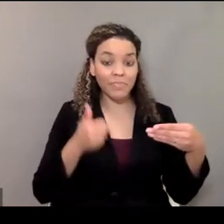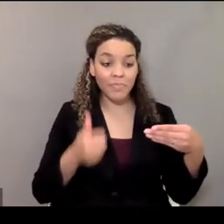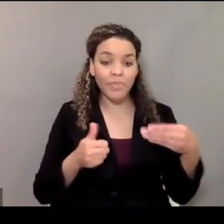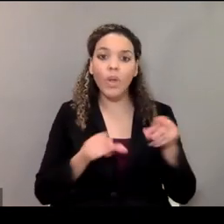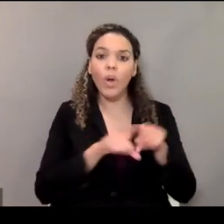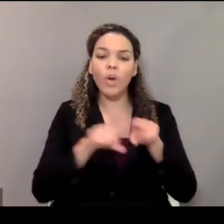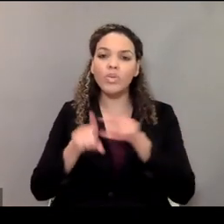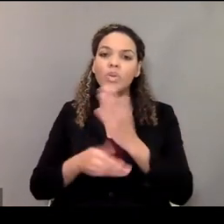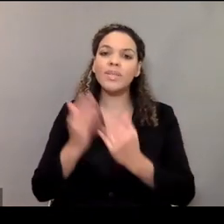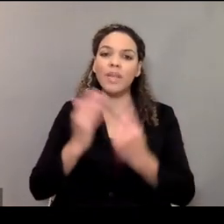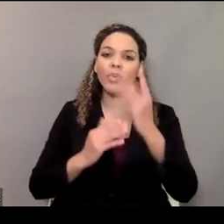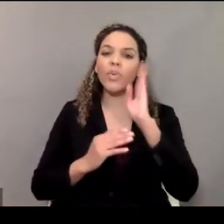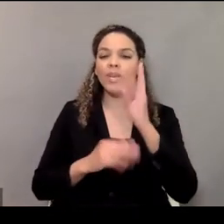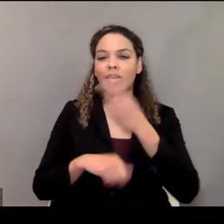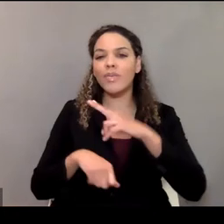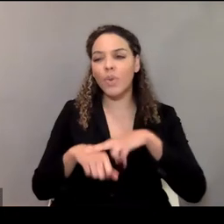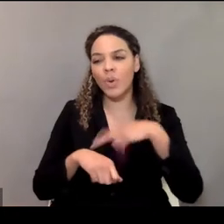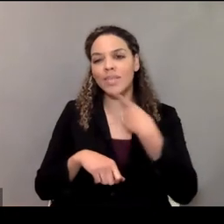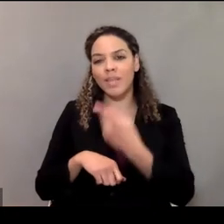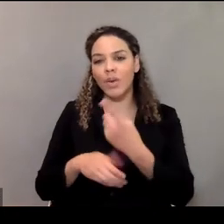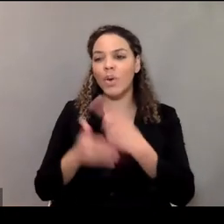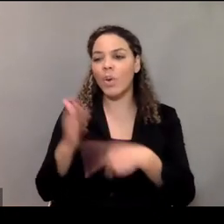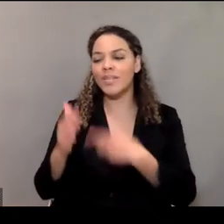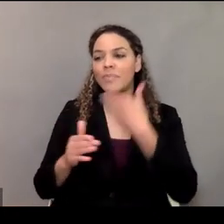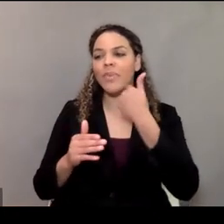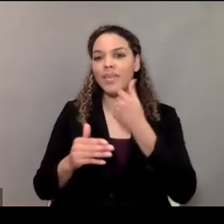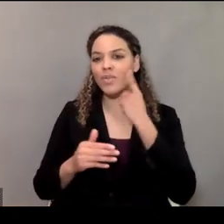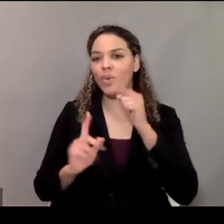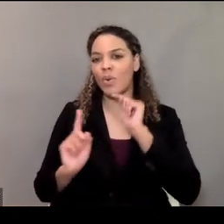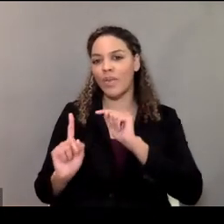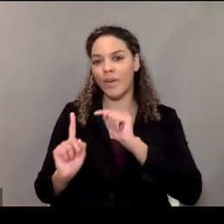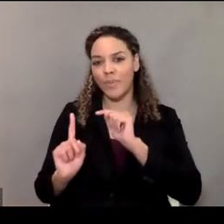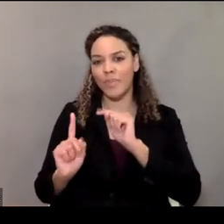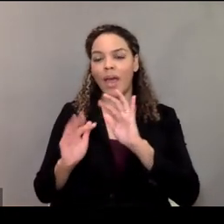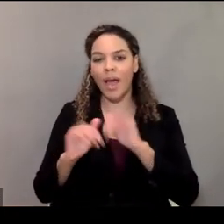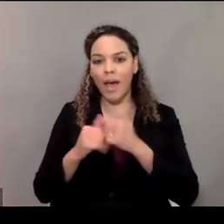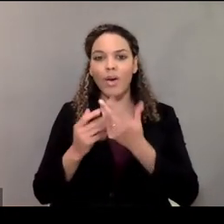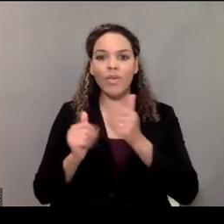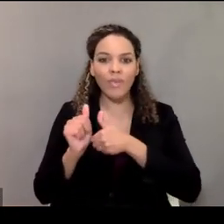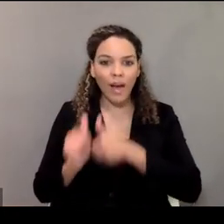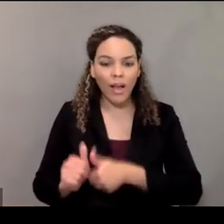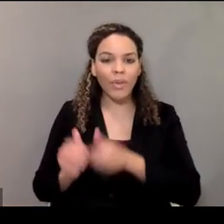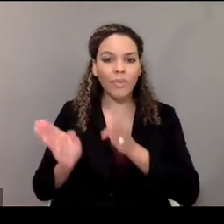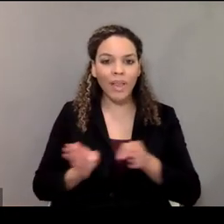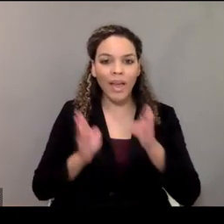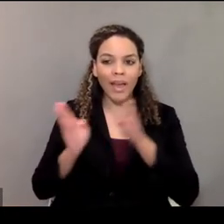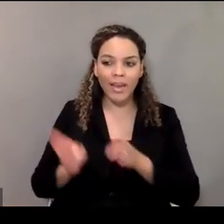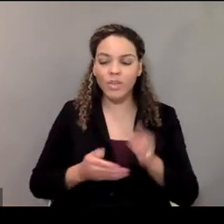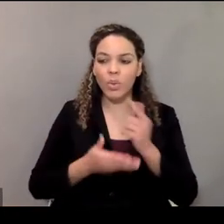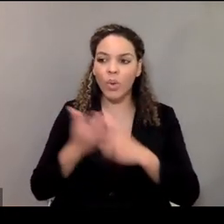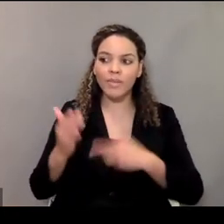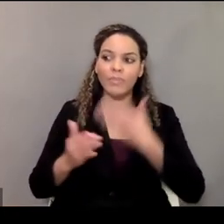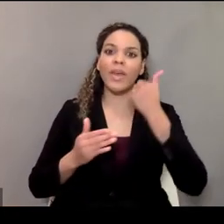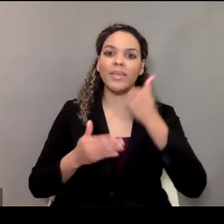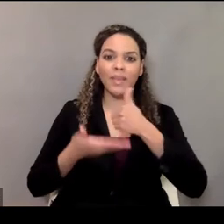also someone, of course, will tell you what is the best way for them to be able to follow these plans, what would be